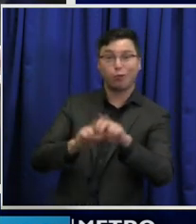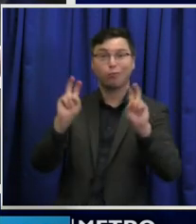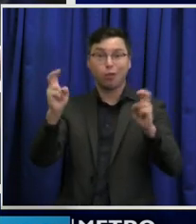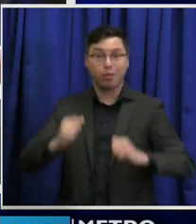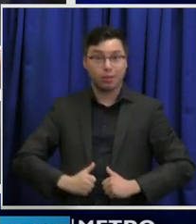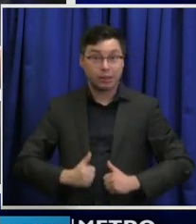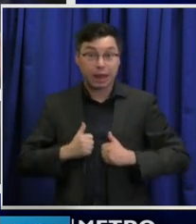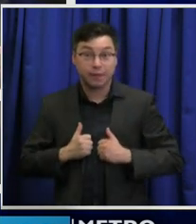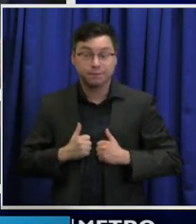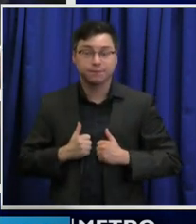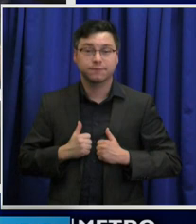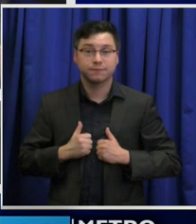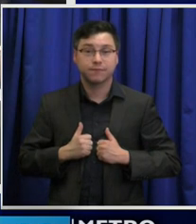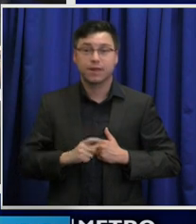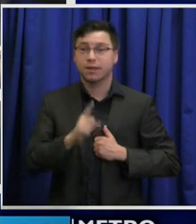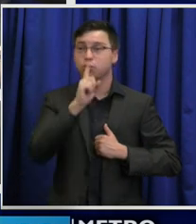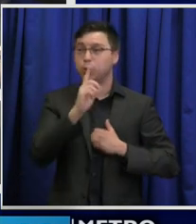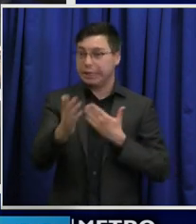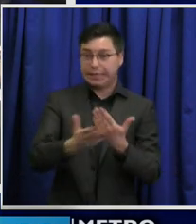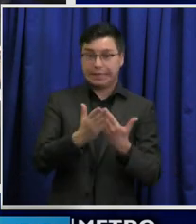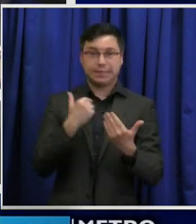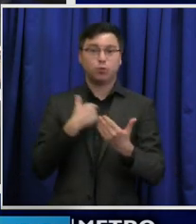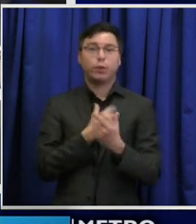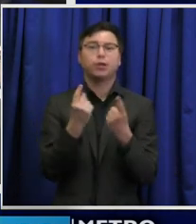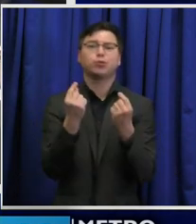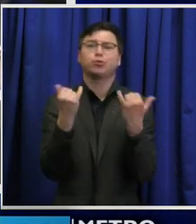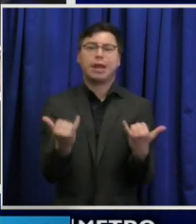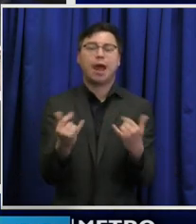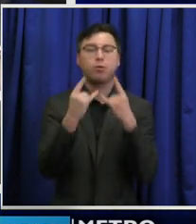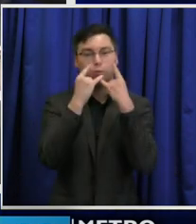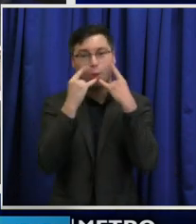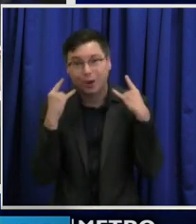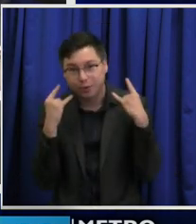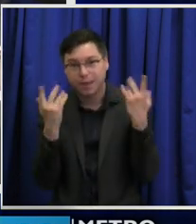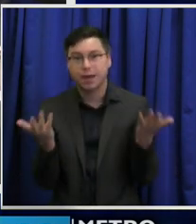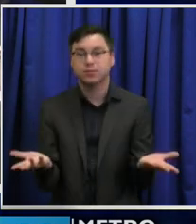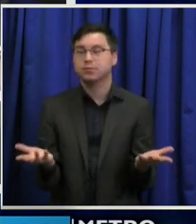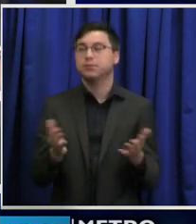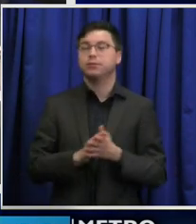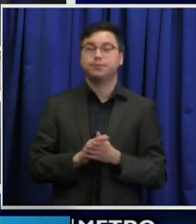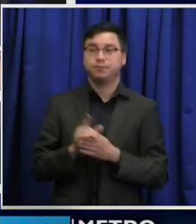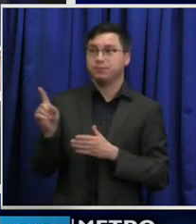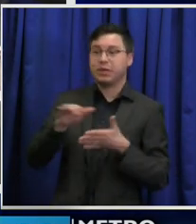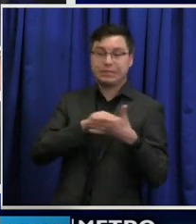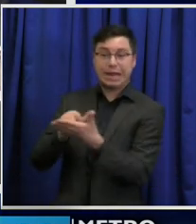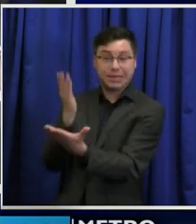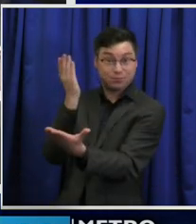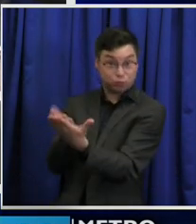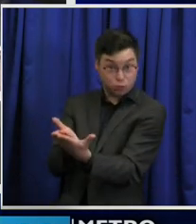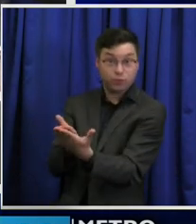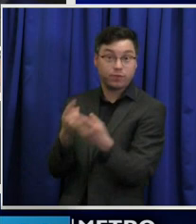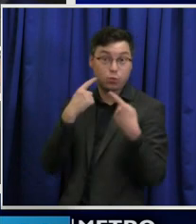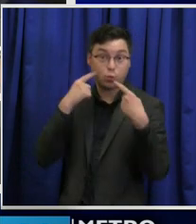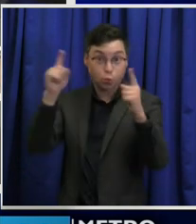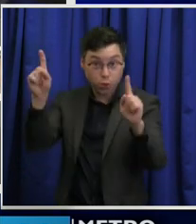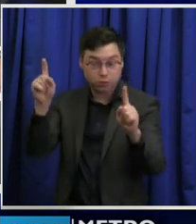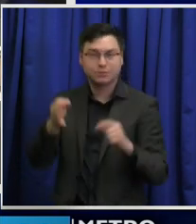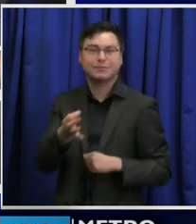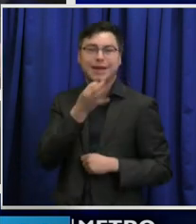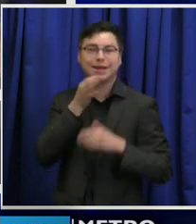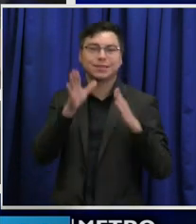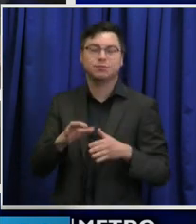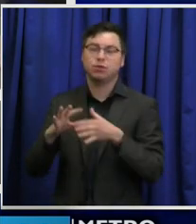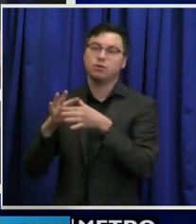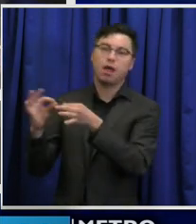life, it's very easy what we can do right now. Wear a mask. Studies have shown it. You've all heard the experts talk about